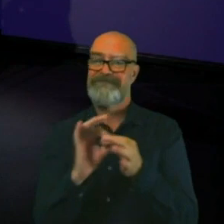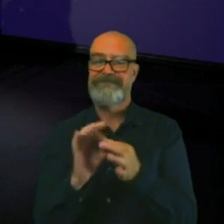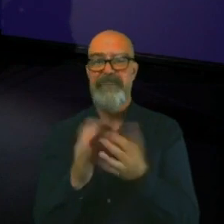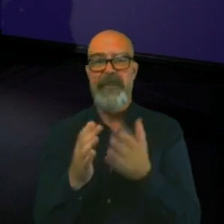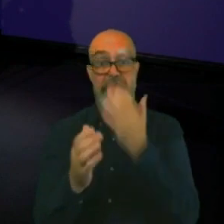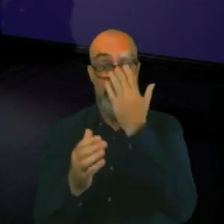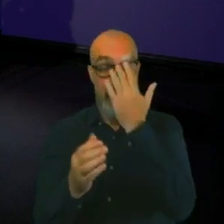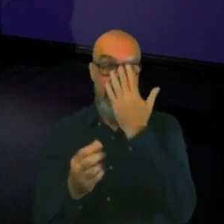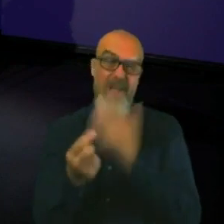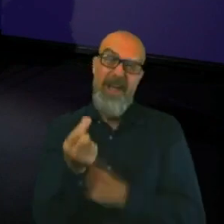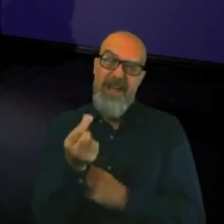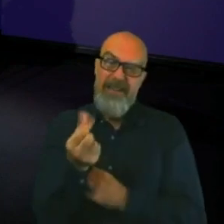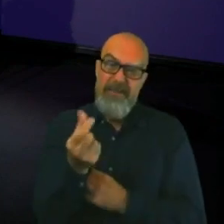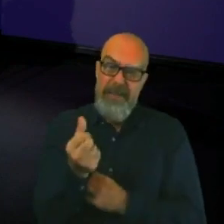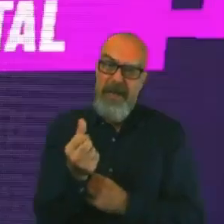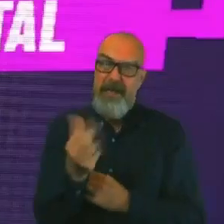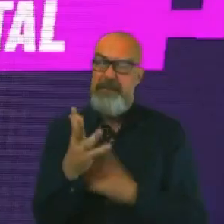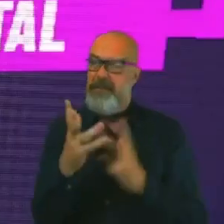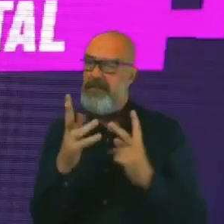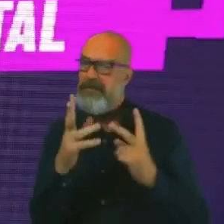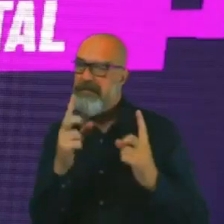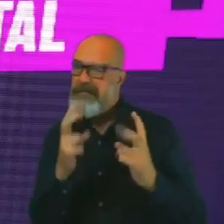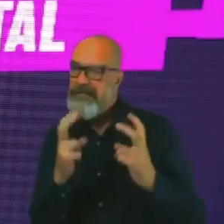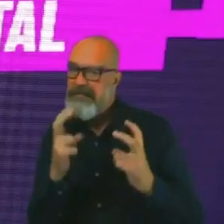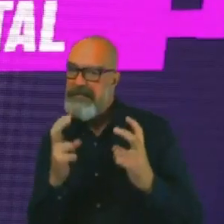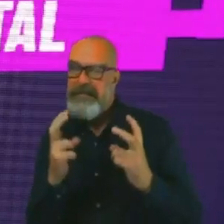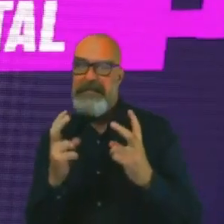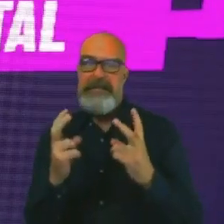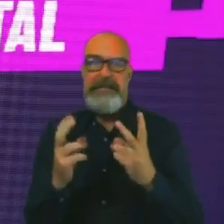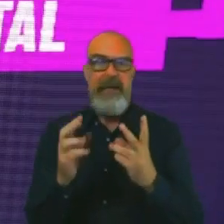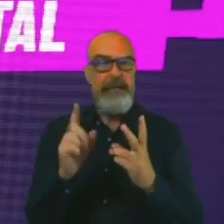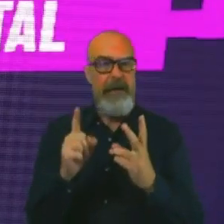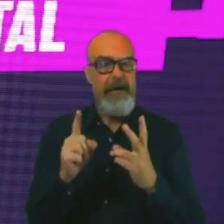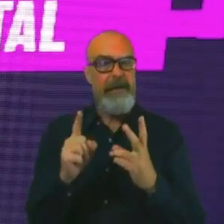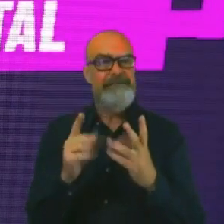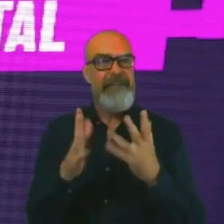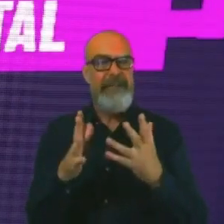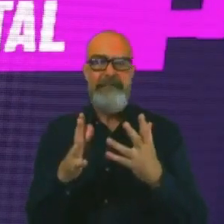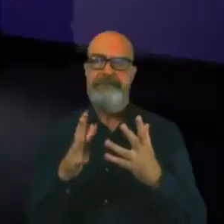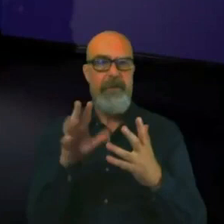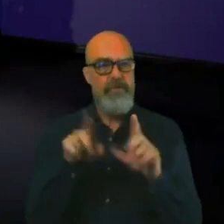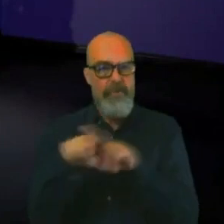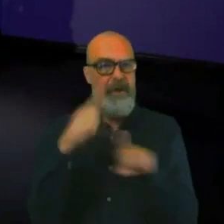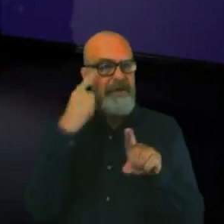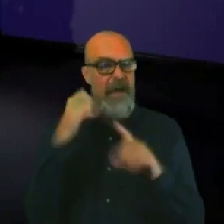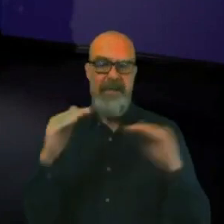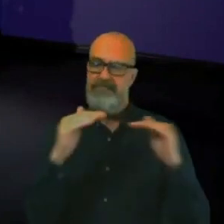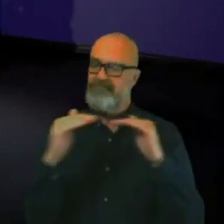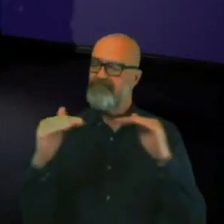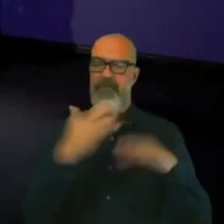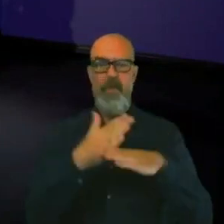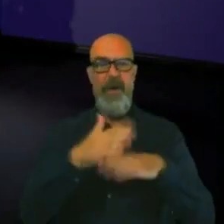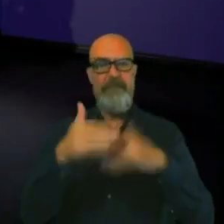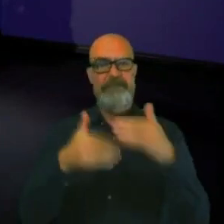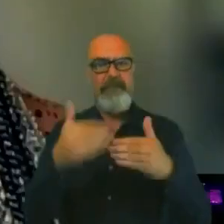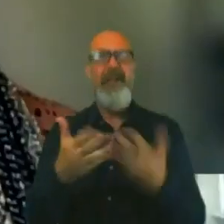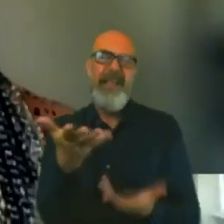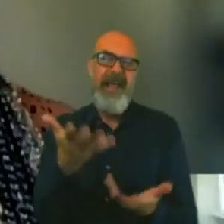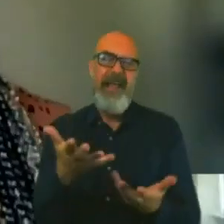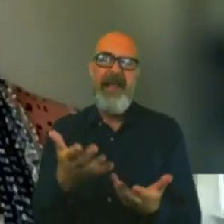maybe you don't see eye to eye with a certain person, but it's finding that common ground, isn't it? Yeah, not everyone's nice.